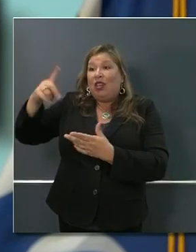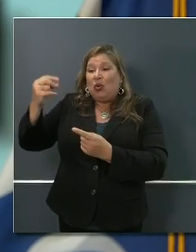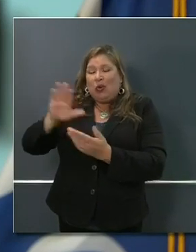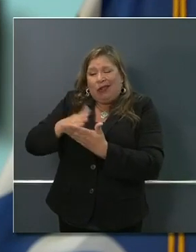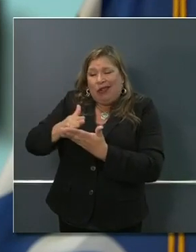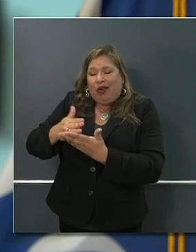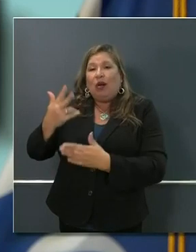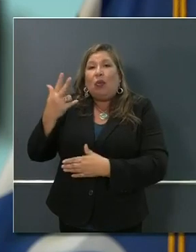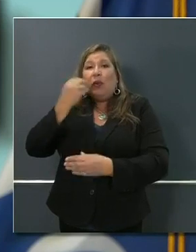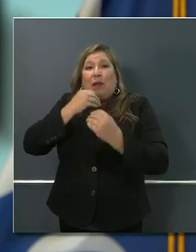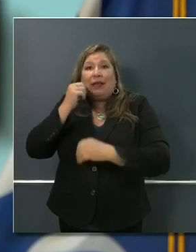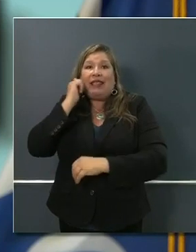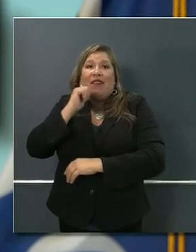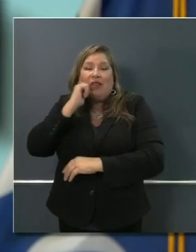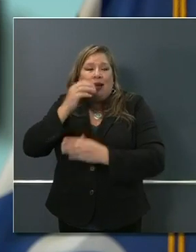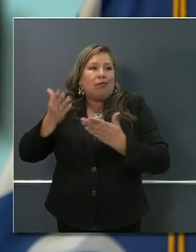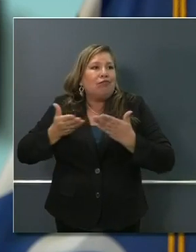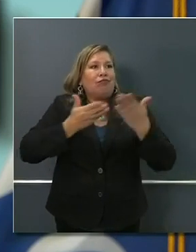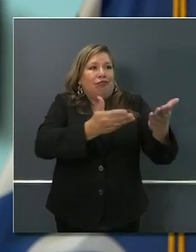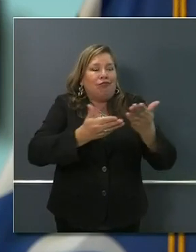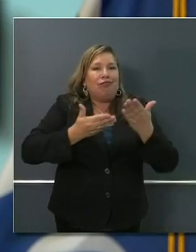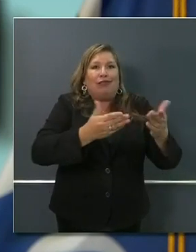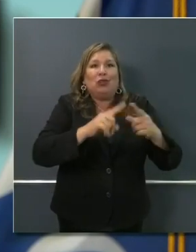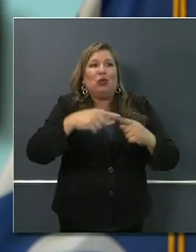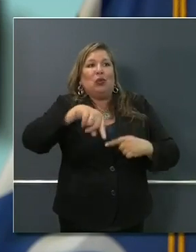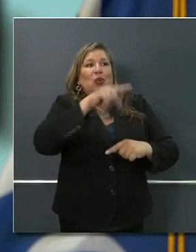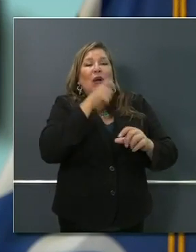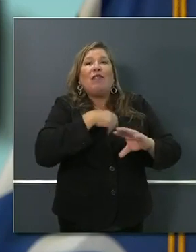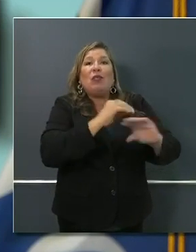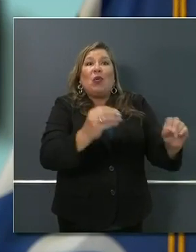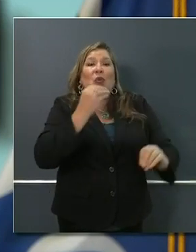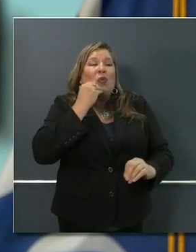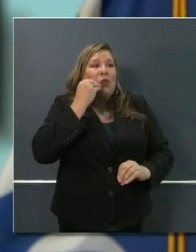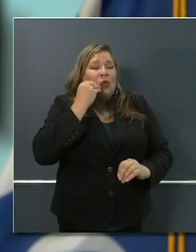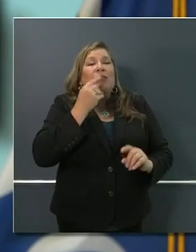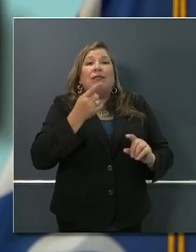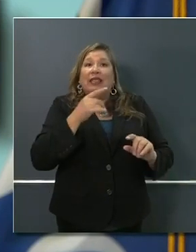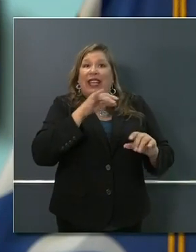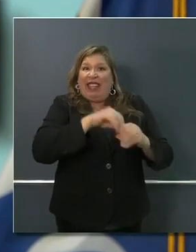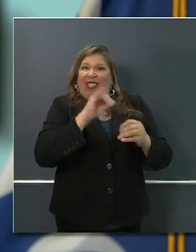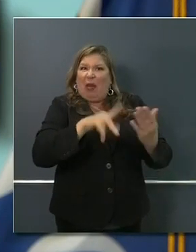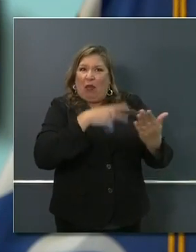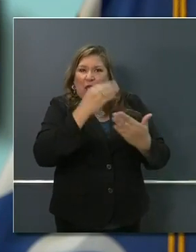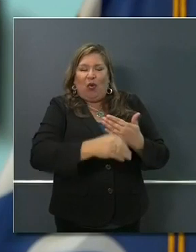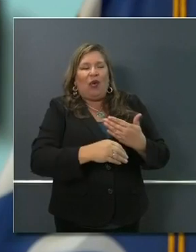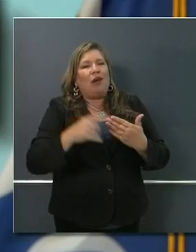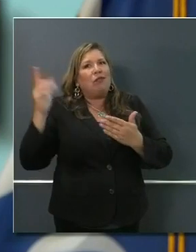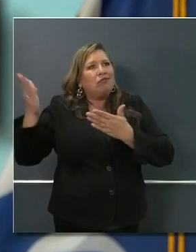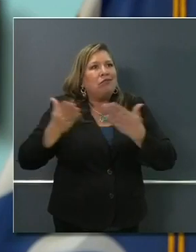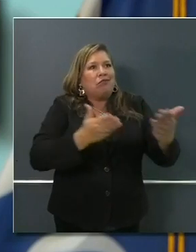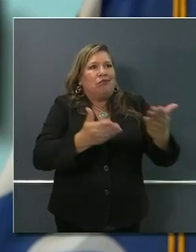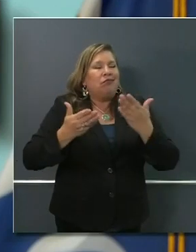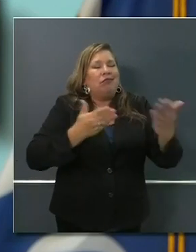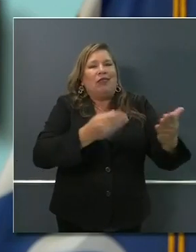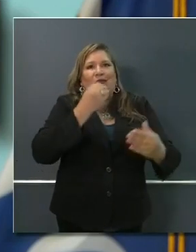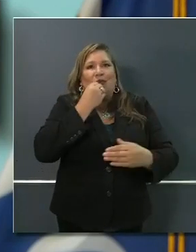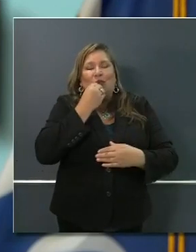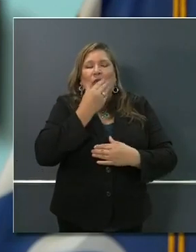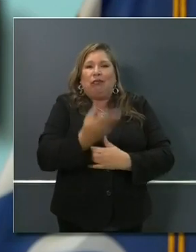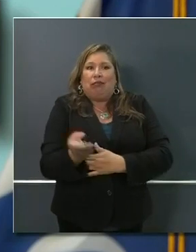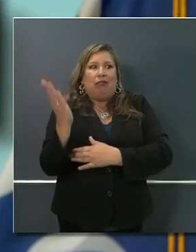and provide three meals a day for those vulnerable Californians as well. So trying to do many things at once,